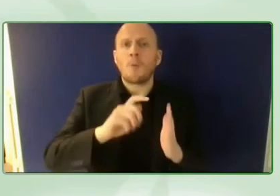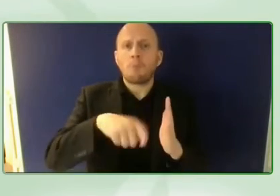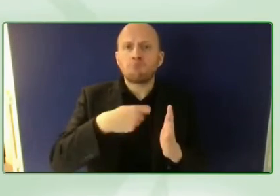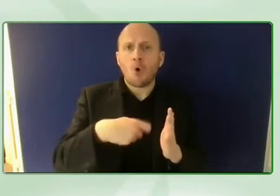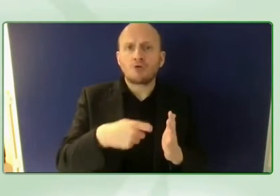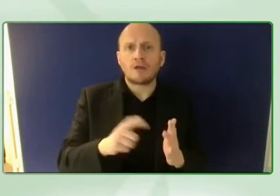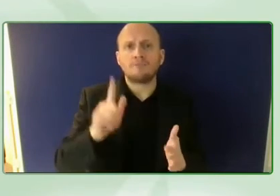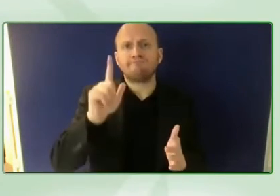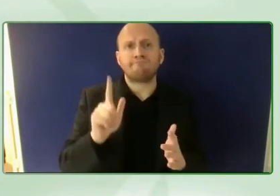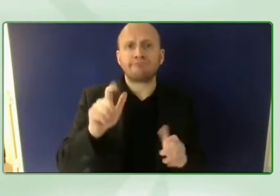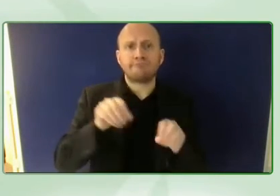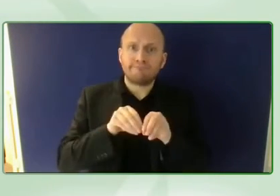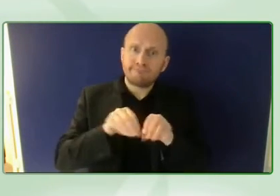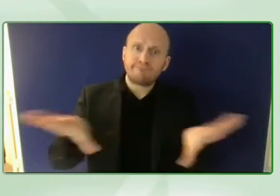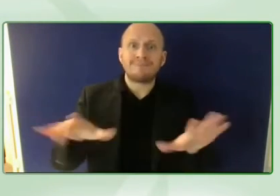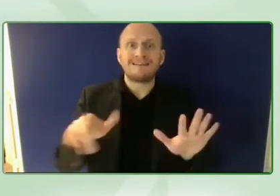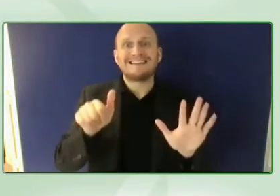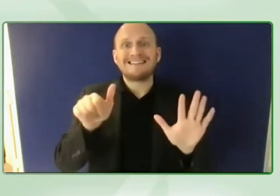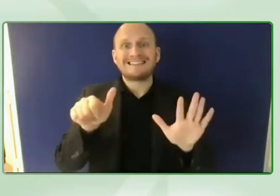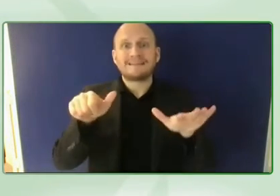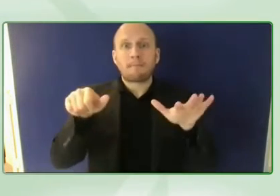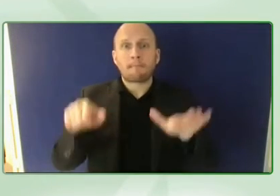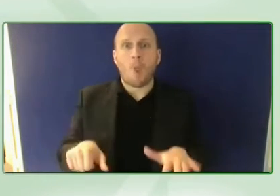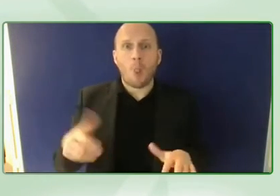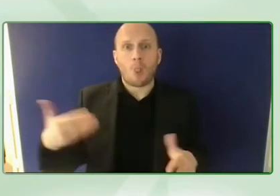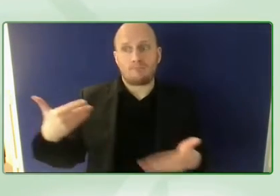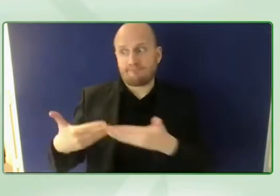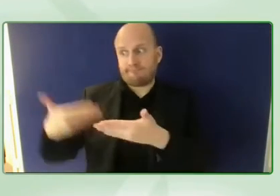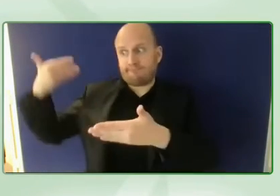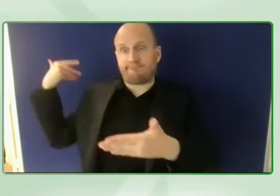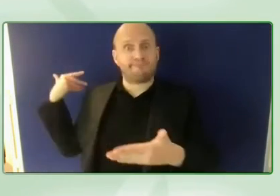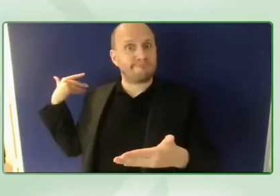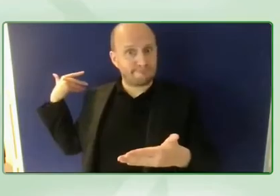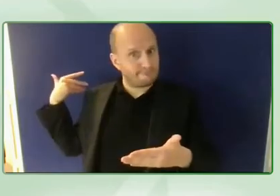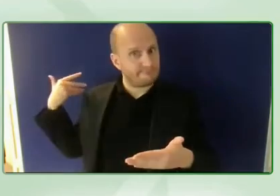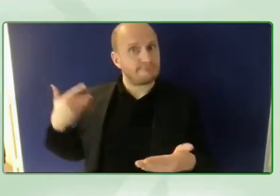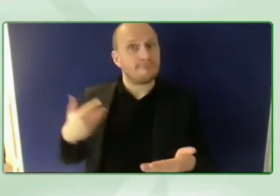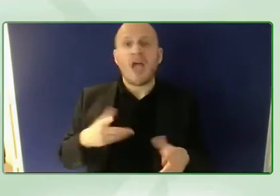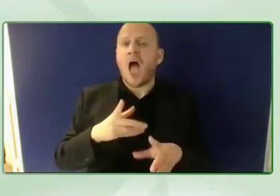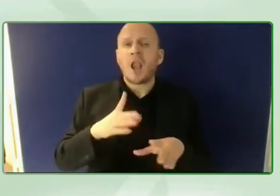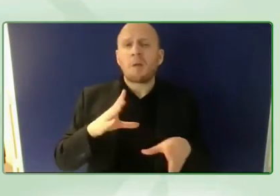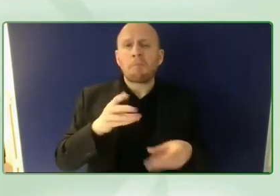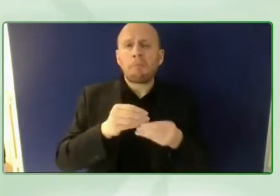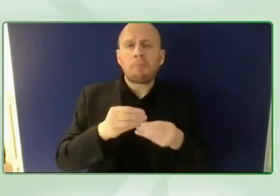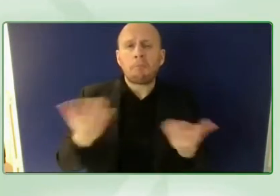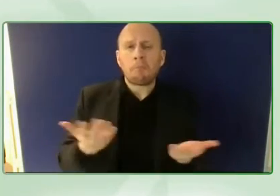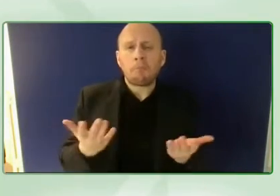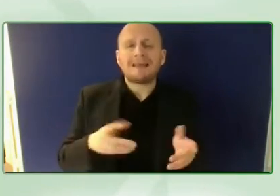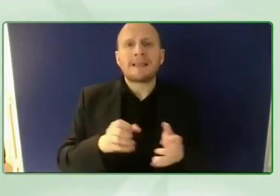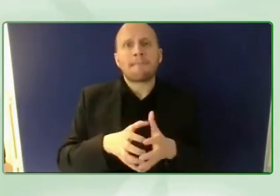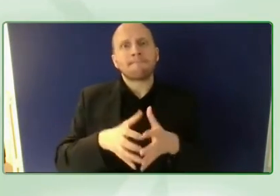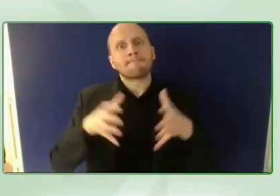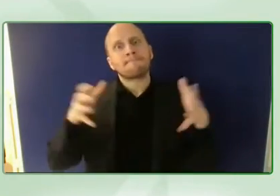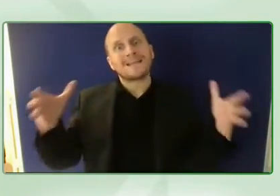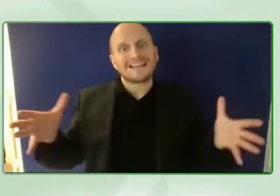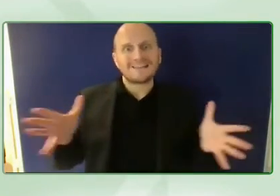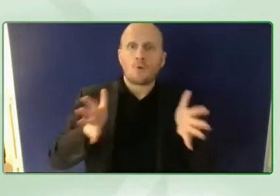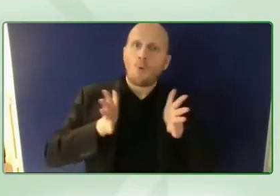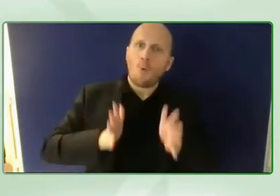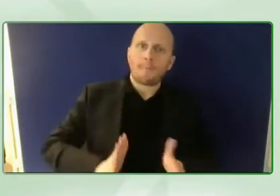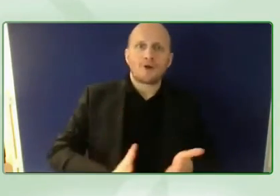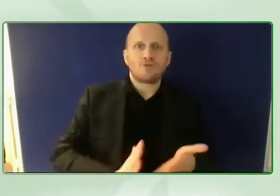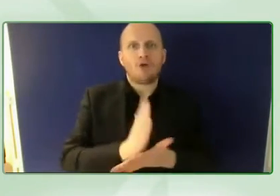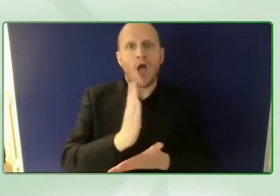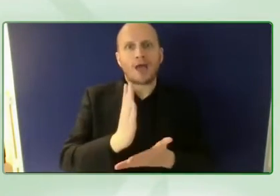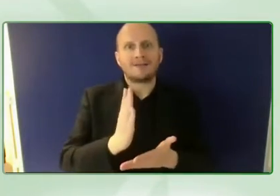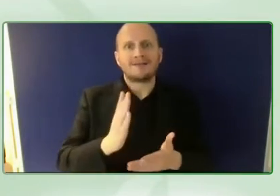ago and in a nutshell it's the biggest human rights movement not only from grassroots but